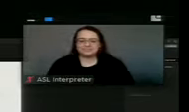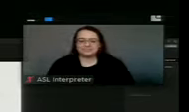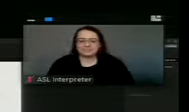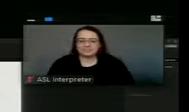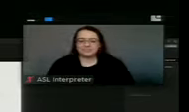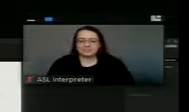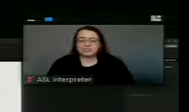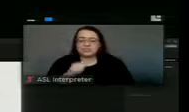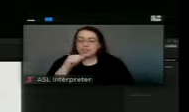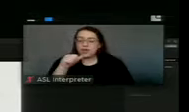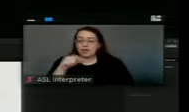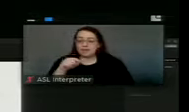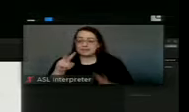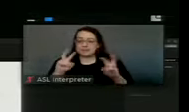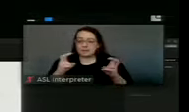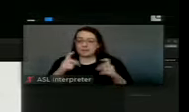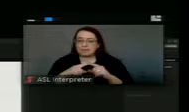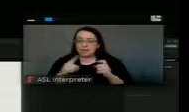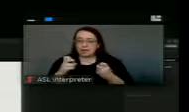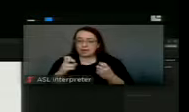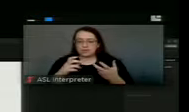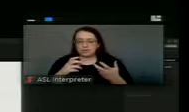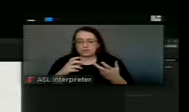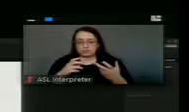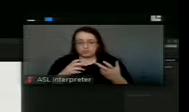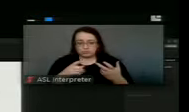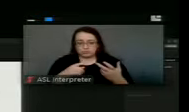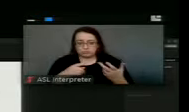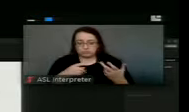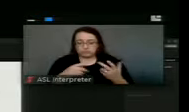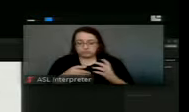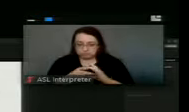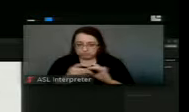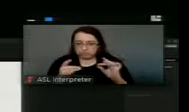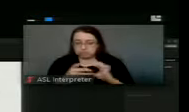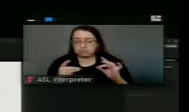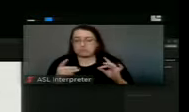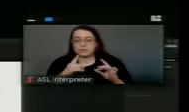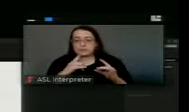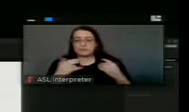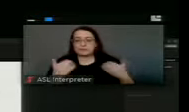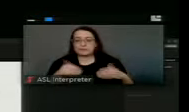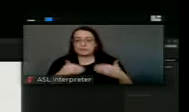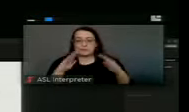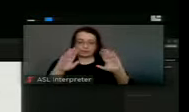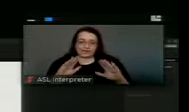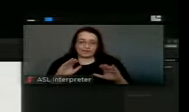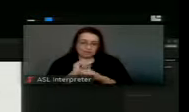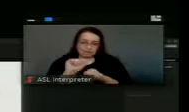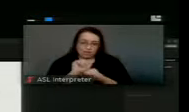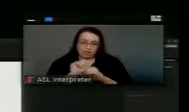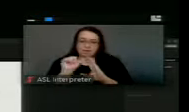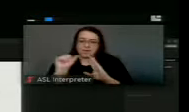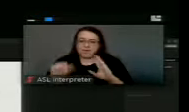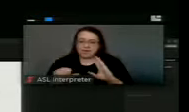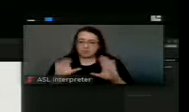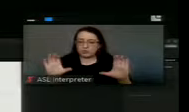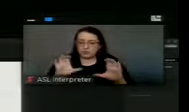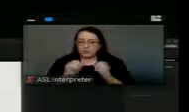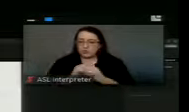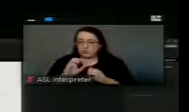Not on this subject, but I'd like to publicly say how great of a job Amarillo has done in getting the COVID